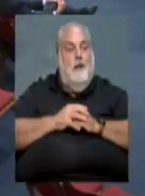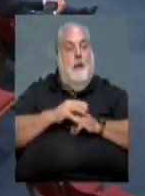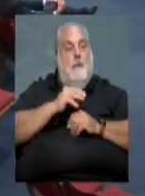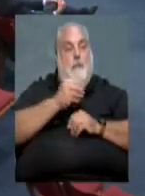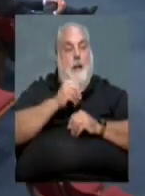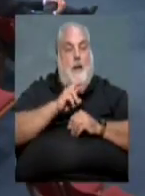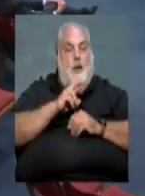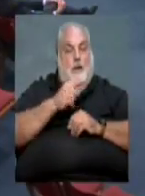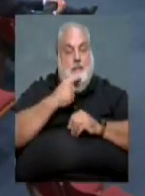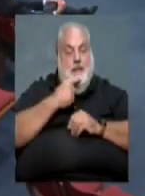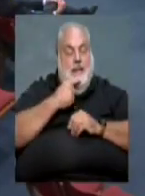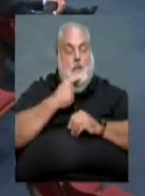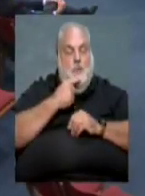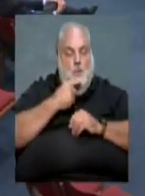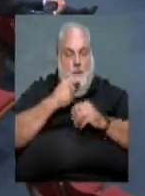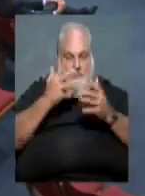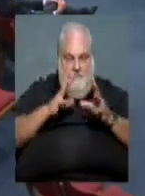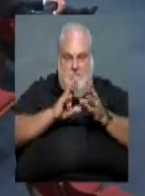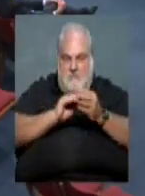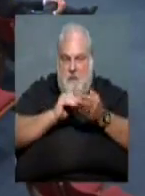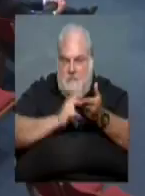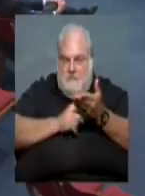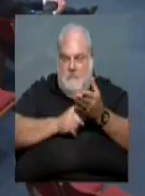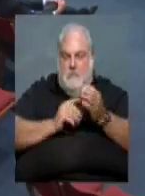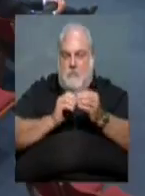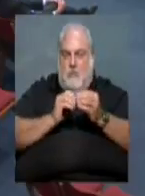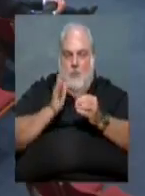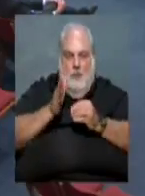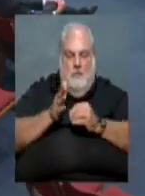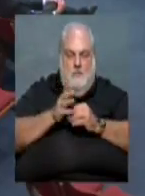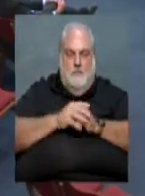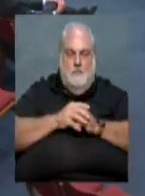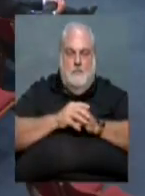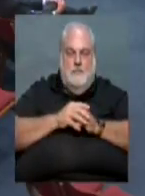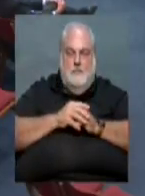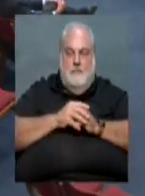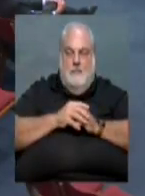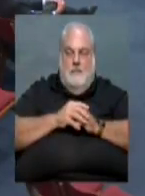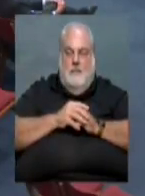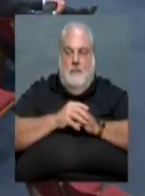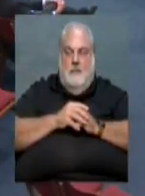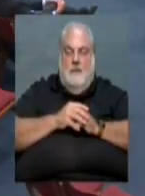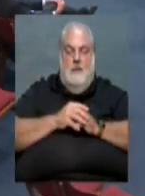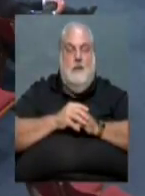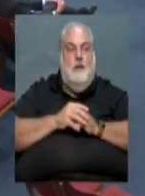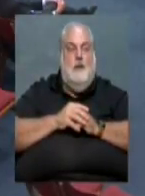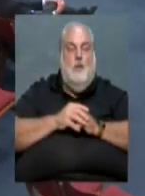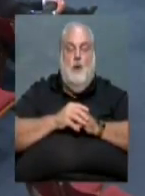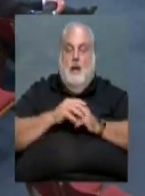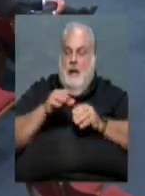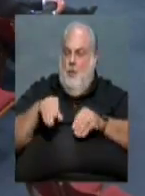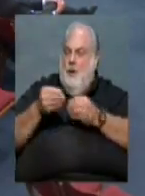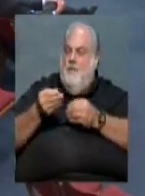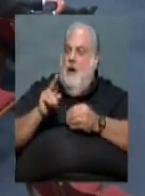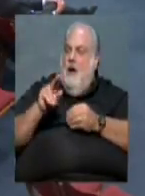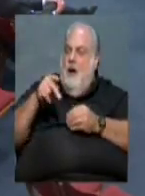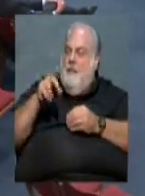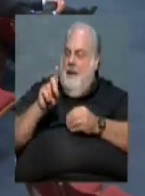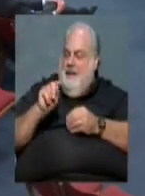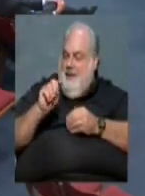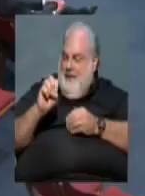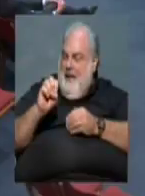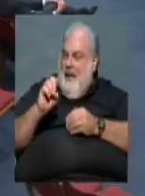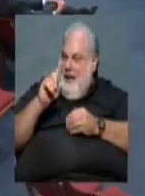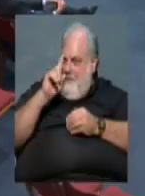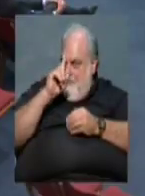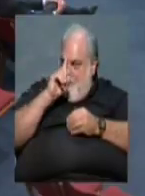So we'll get the Chief to get an update relative to that. But I can tell you they're very